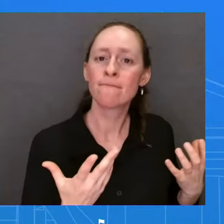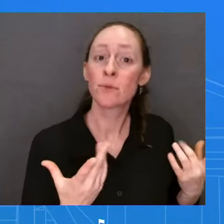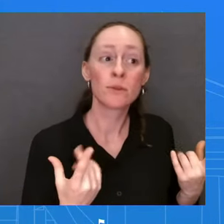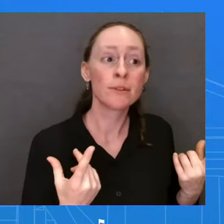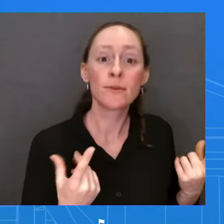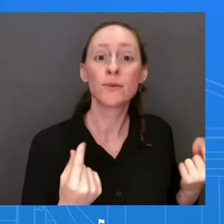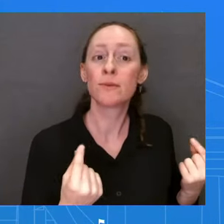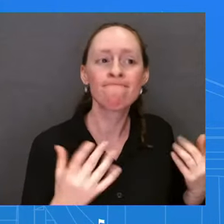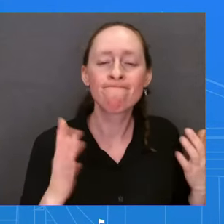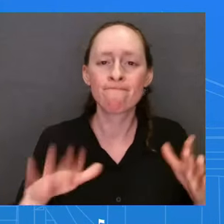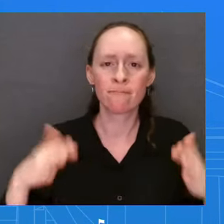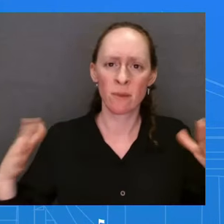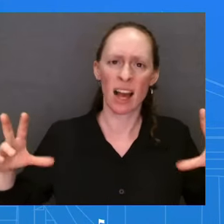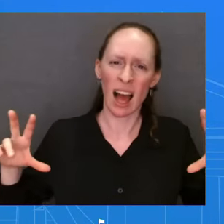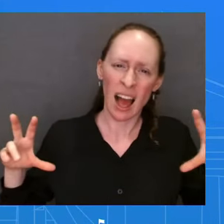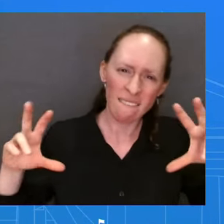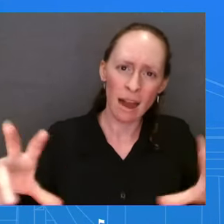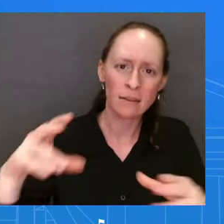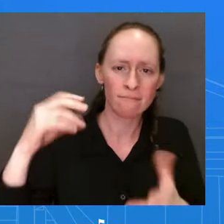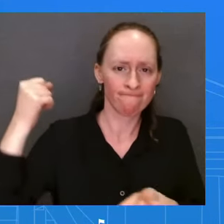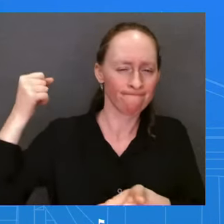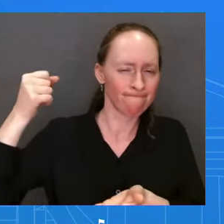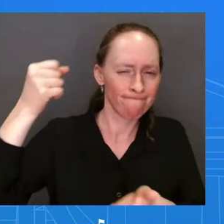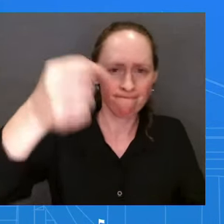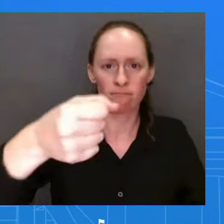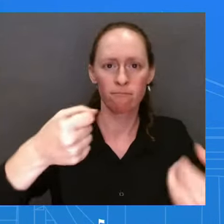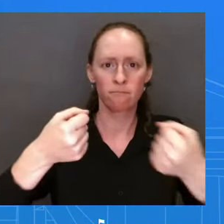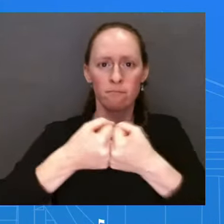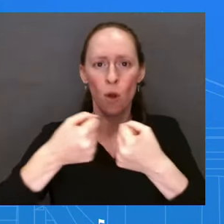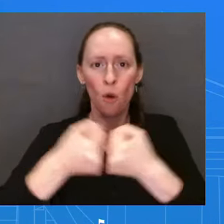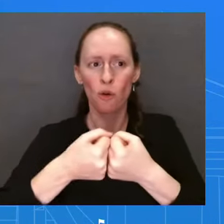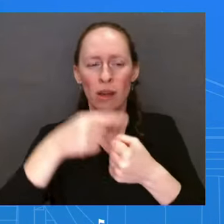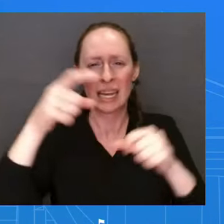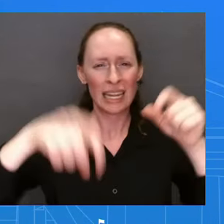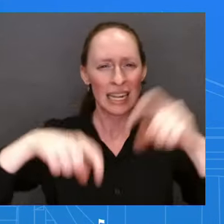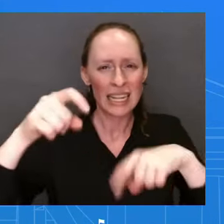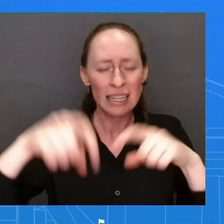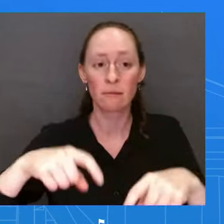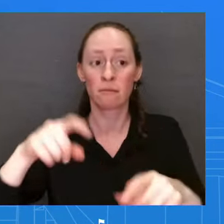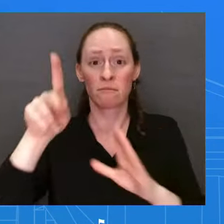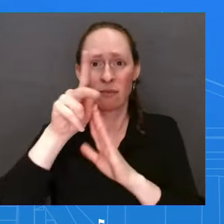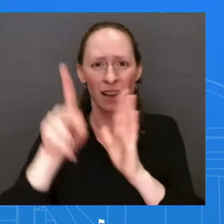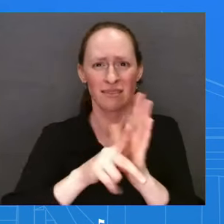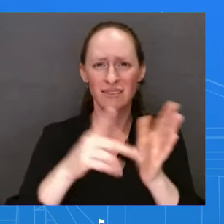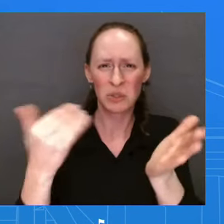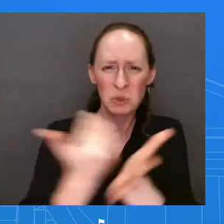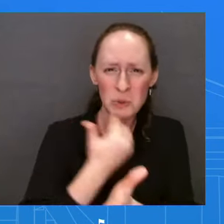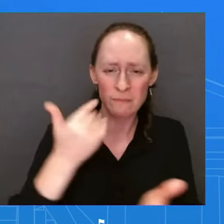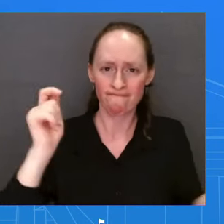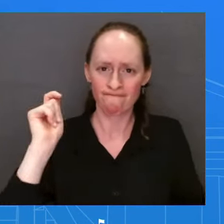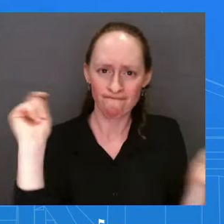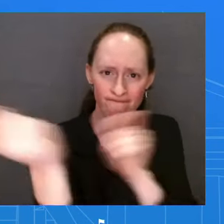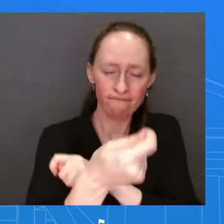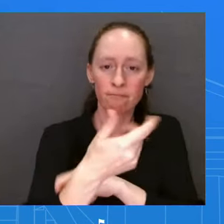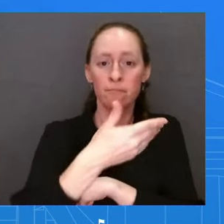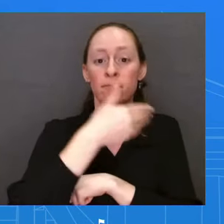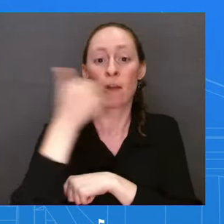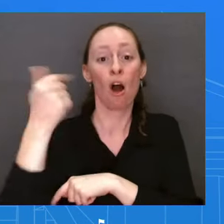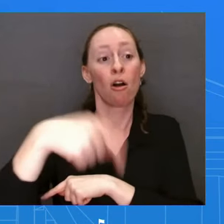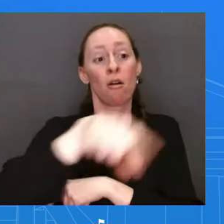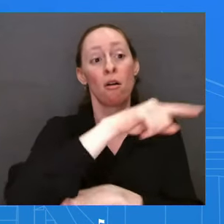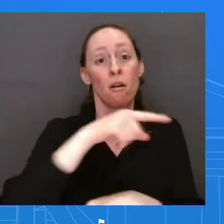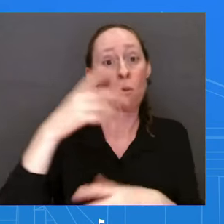a series of policies that expanded legal pathways for migration, that dealt with our border